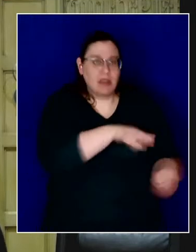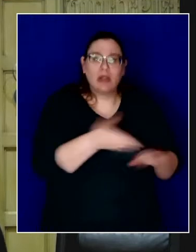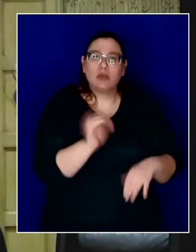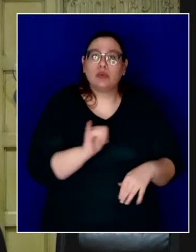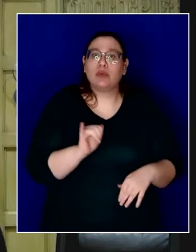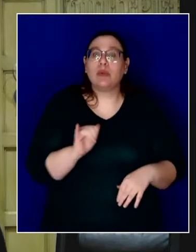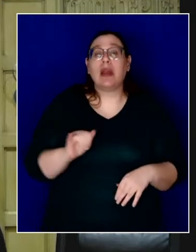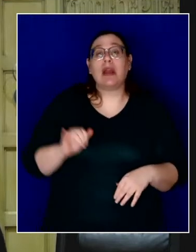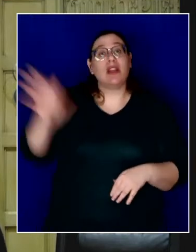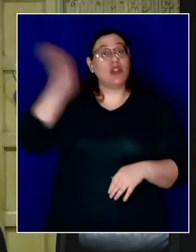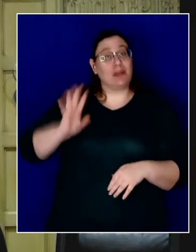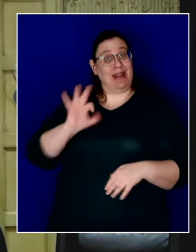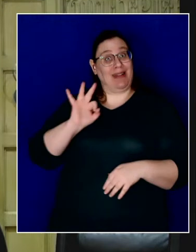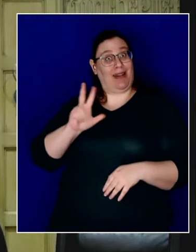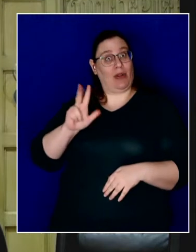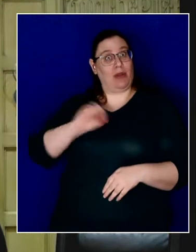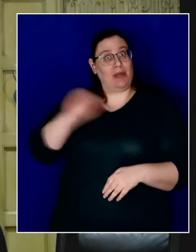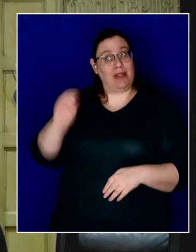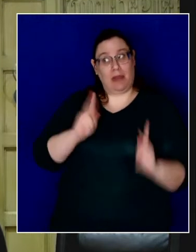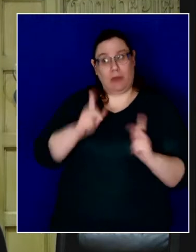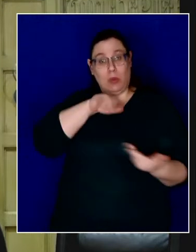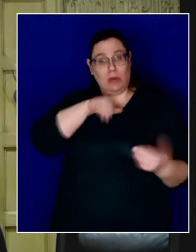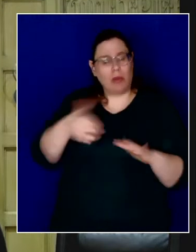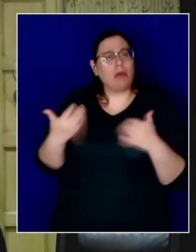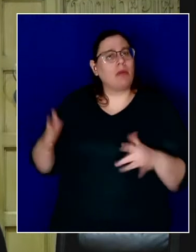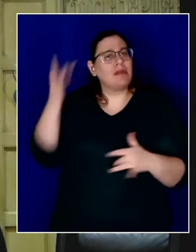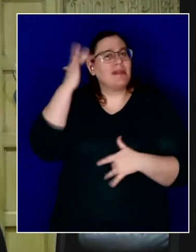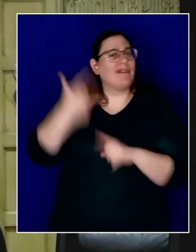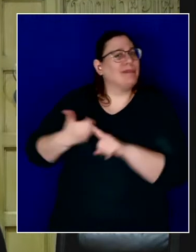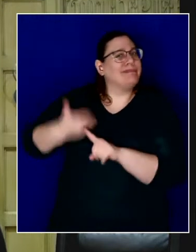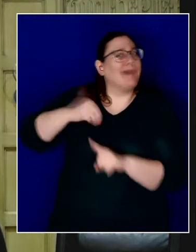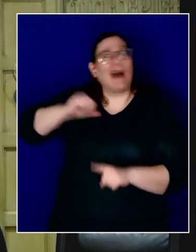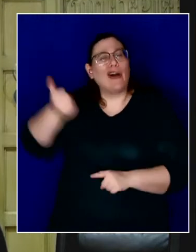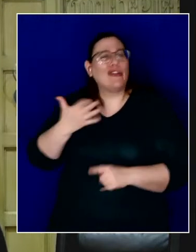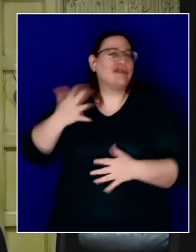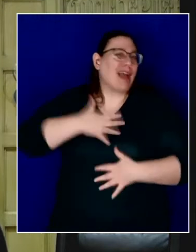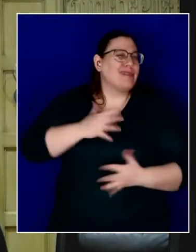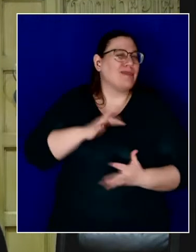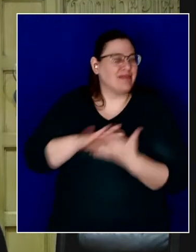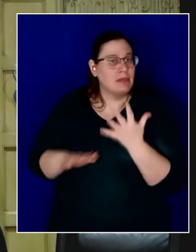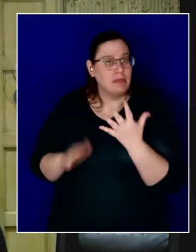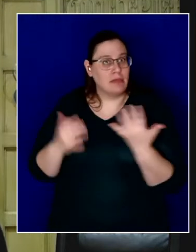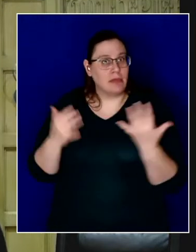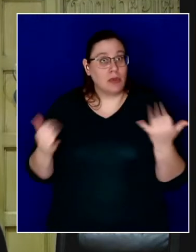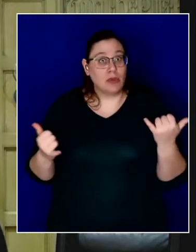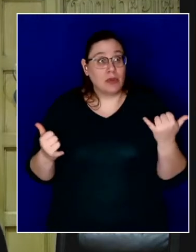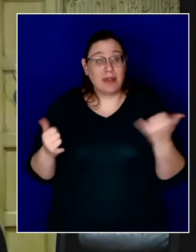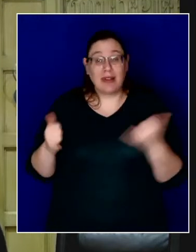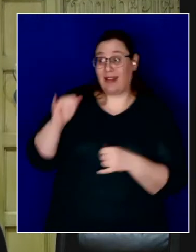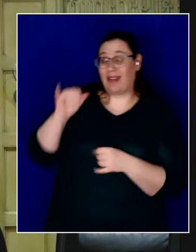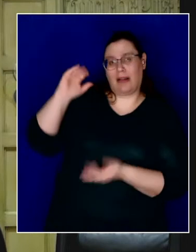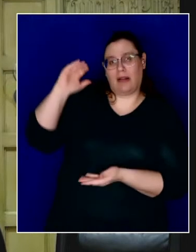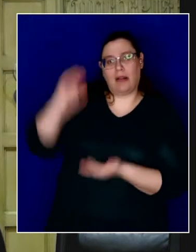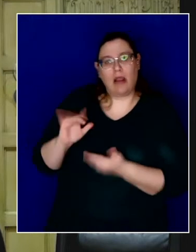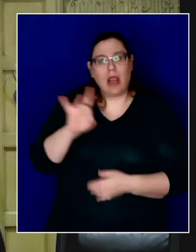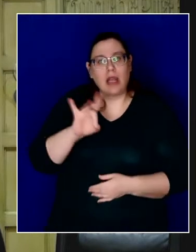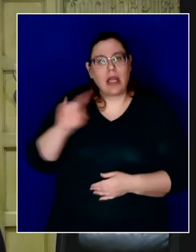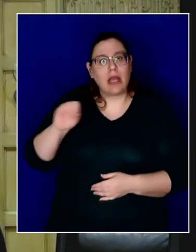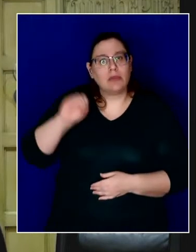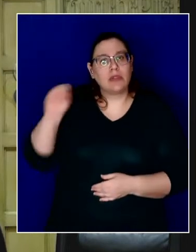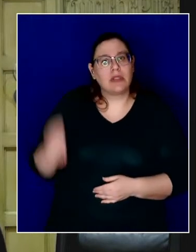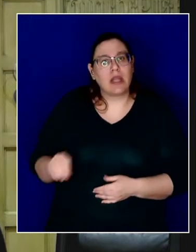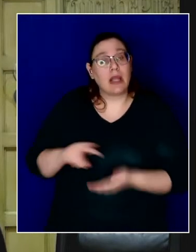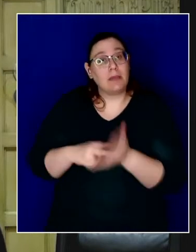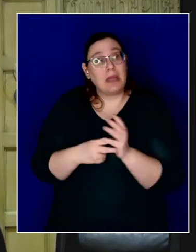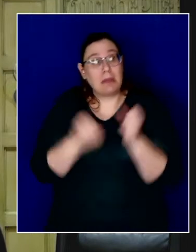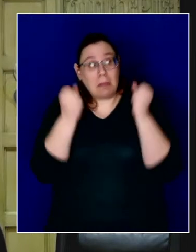those who died had underlying conditions. But this week, it dropped dramatically to 88%, meaning that a high percentage of